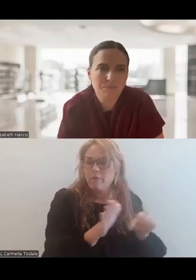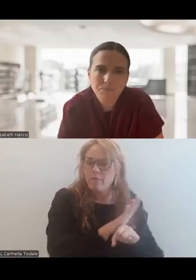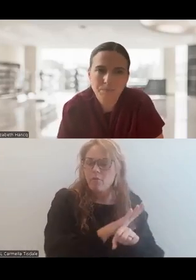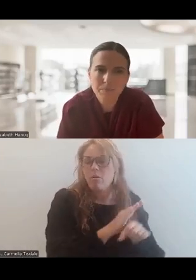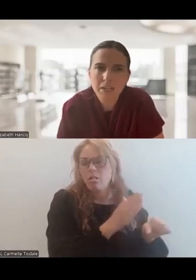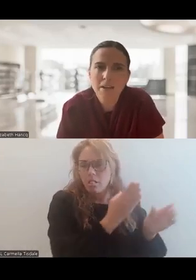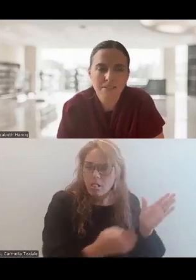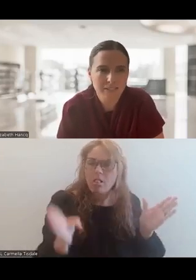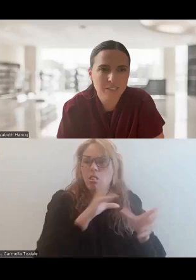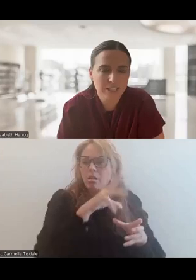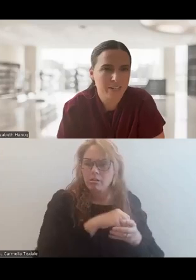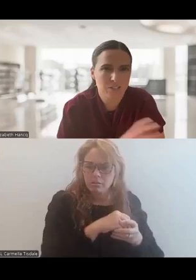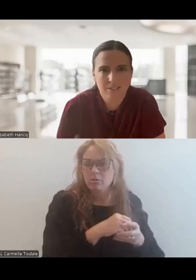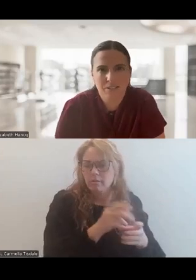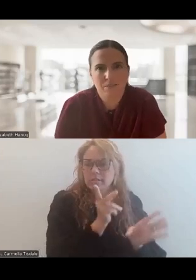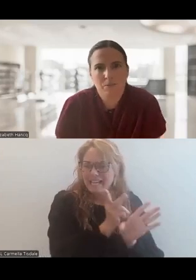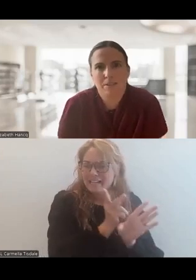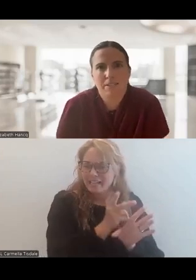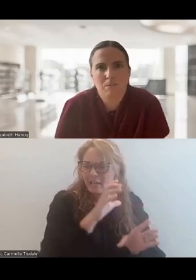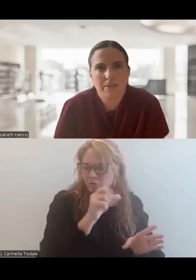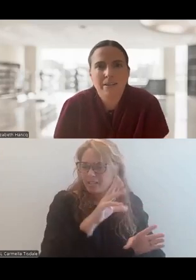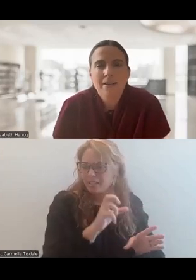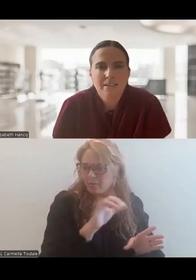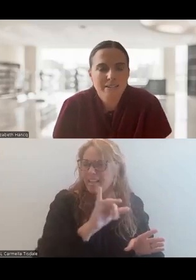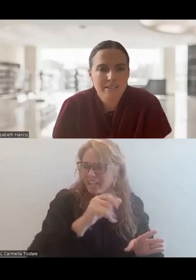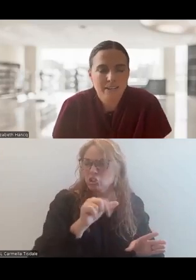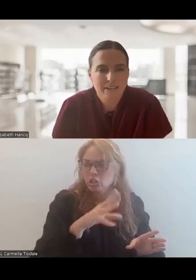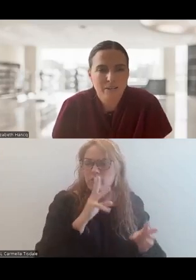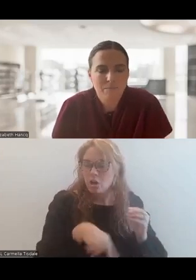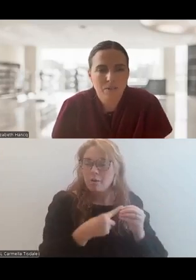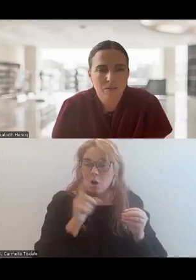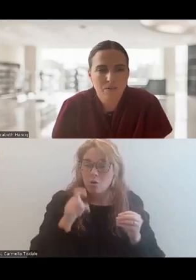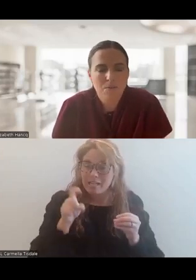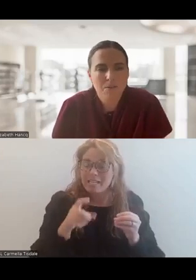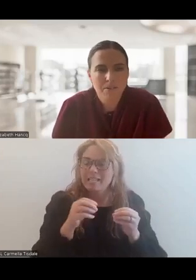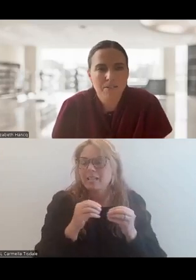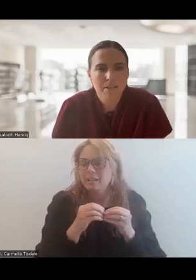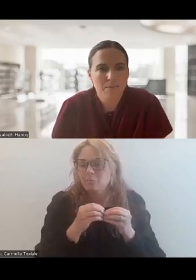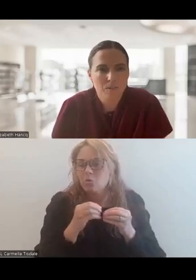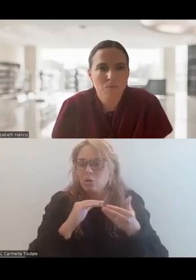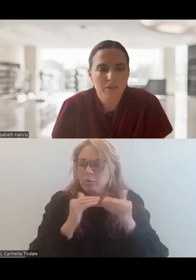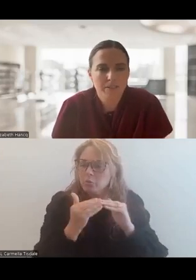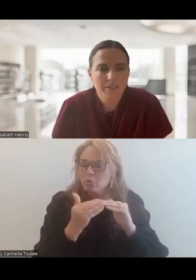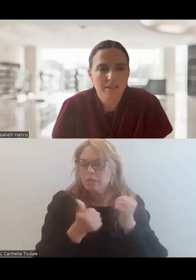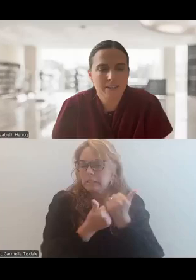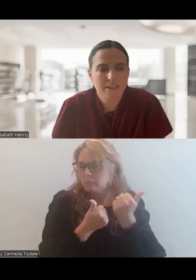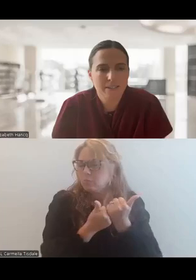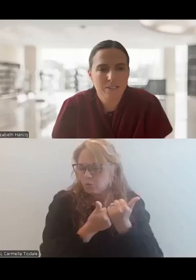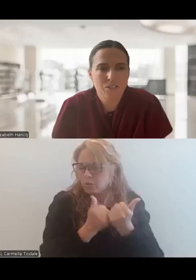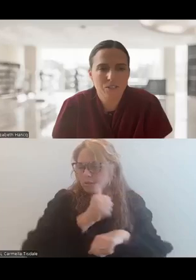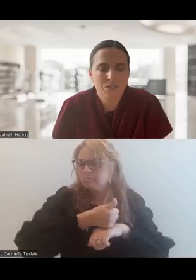of psychiatric care, just like Jennifer was talking about, needing, you know, those community supports